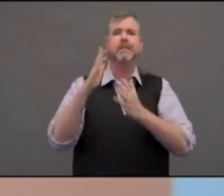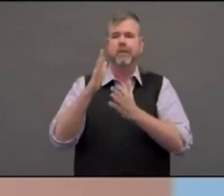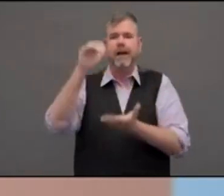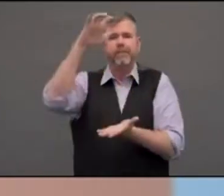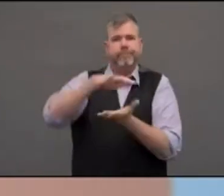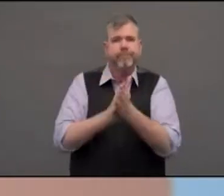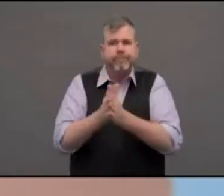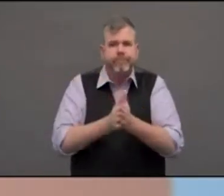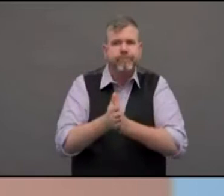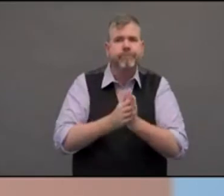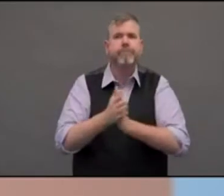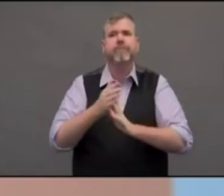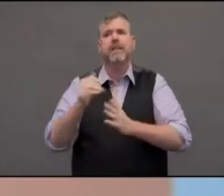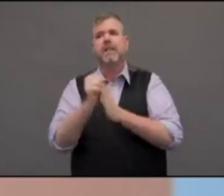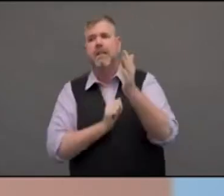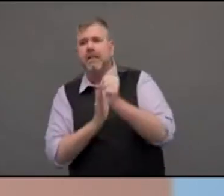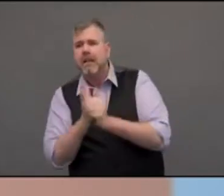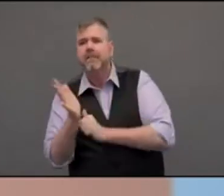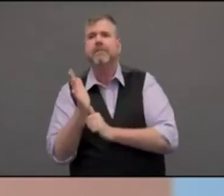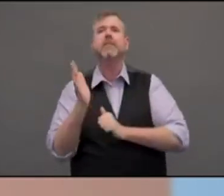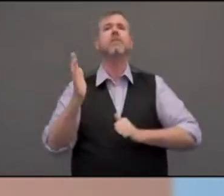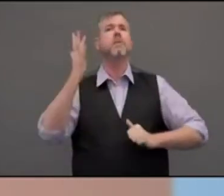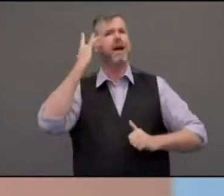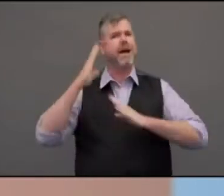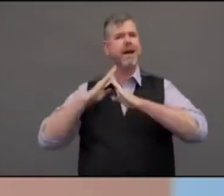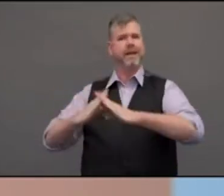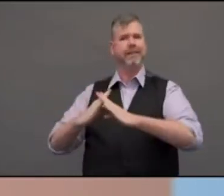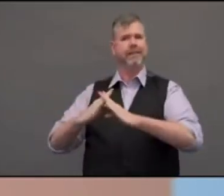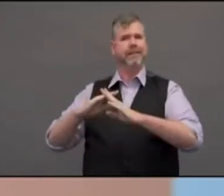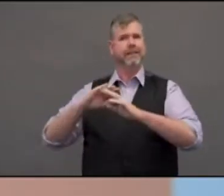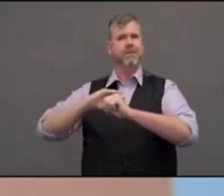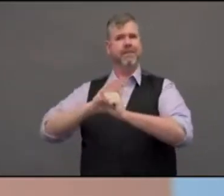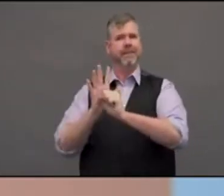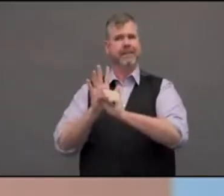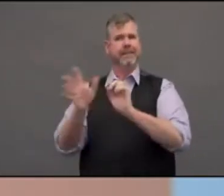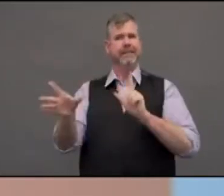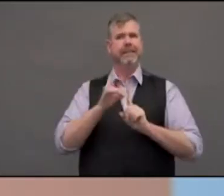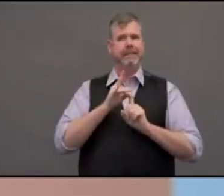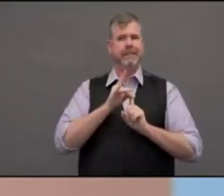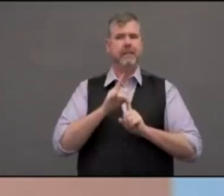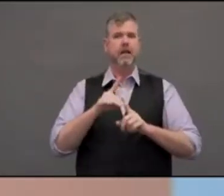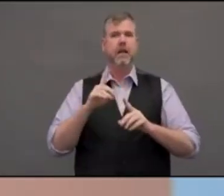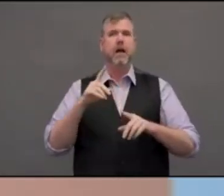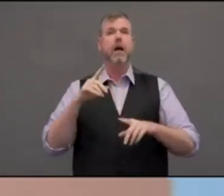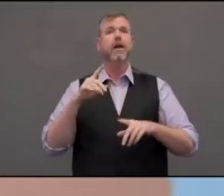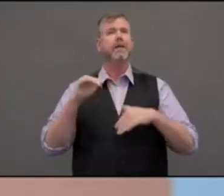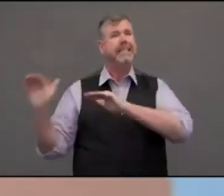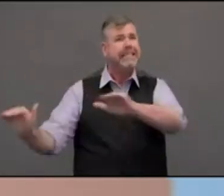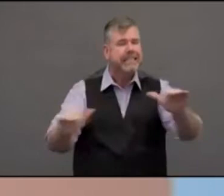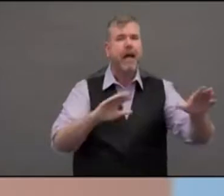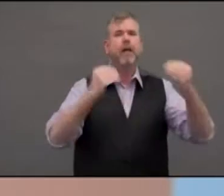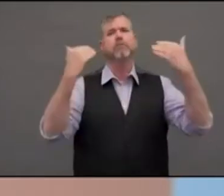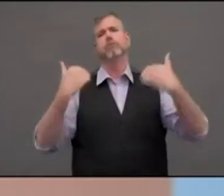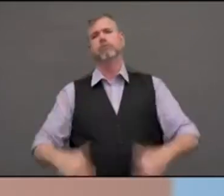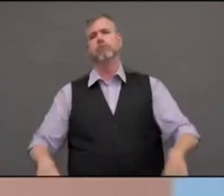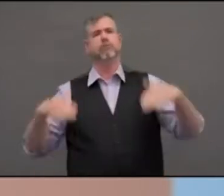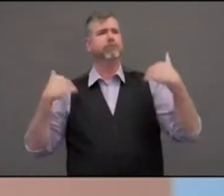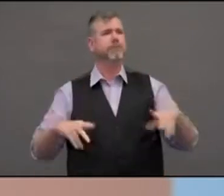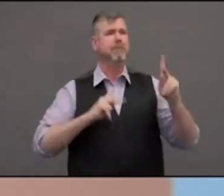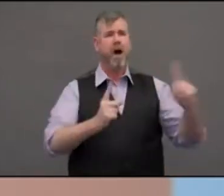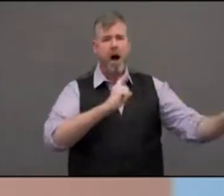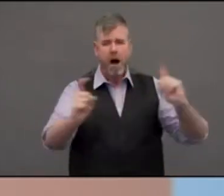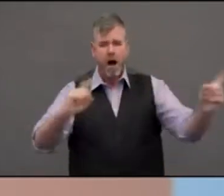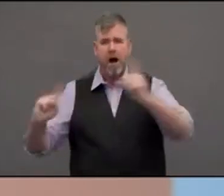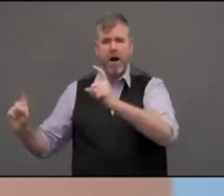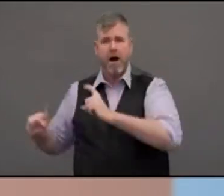has been overwhelming. Since that time, over two and a half million items of personal protective equipment have been donated to the Valley